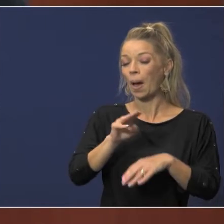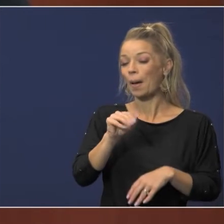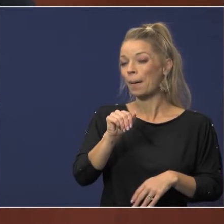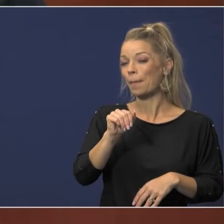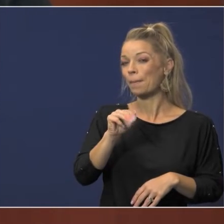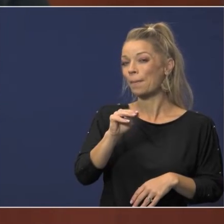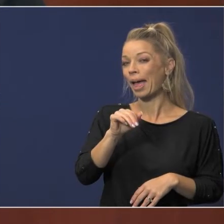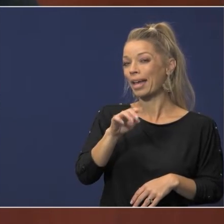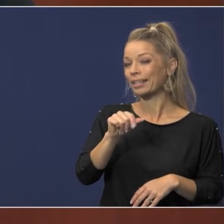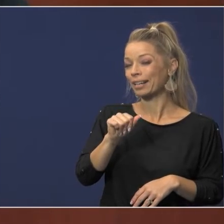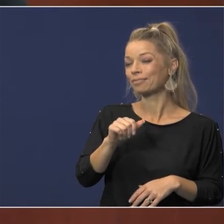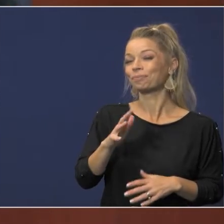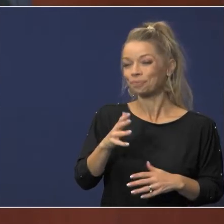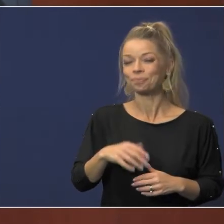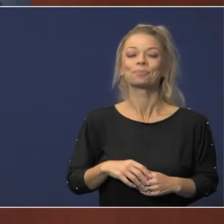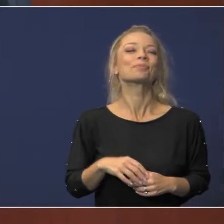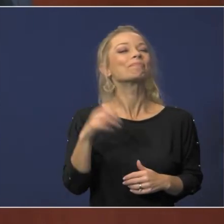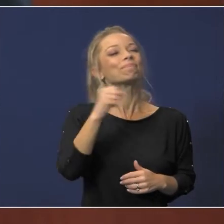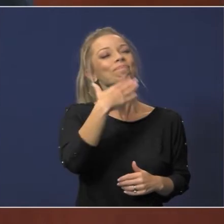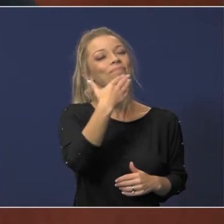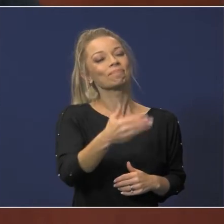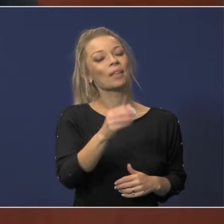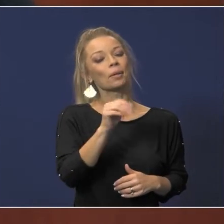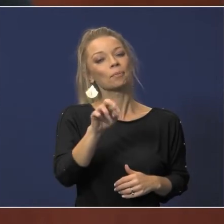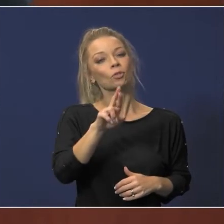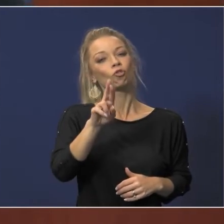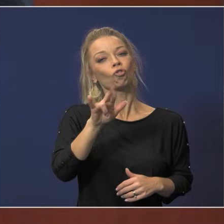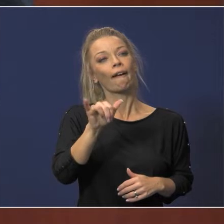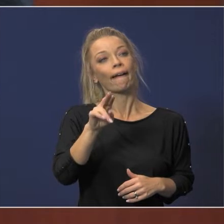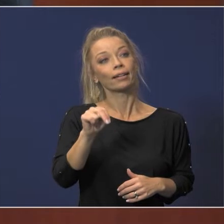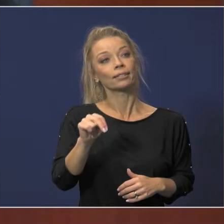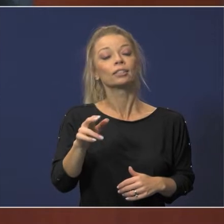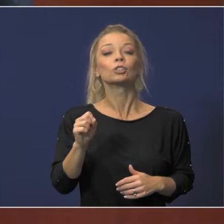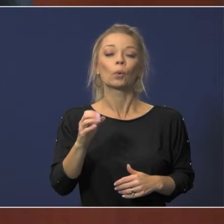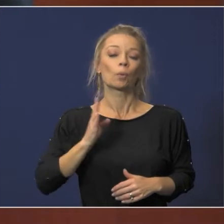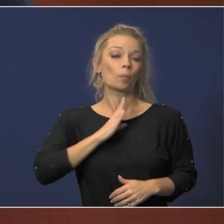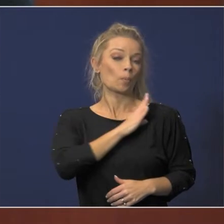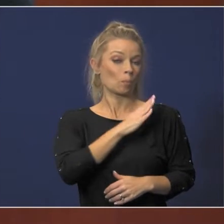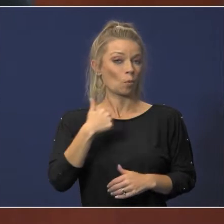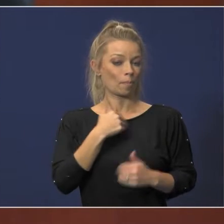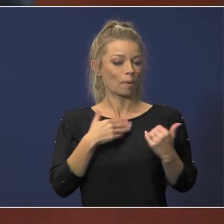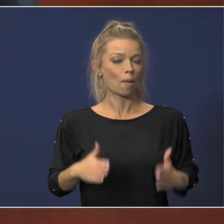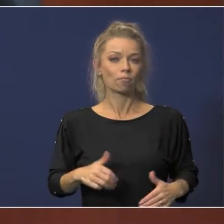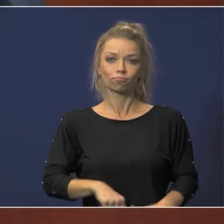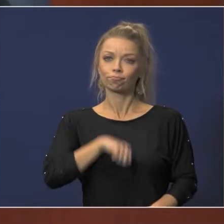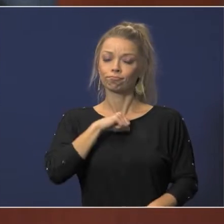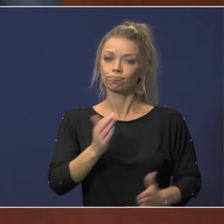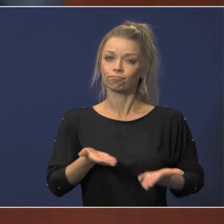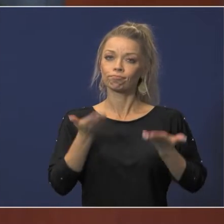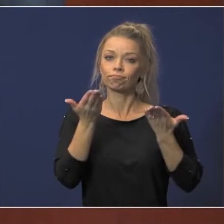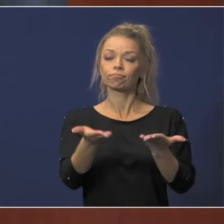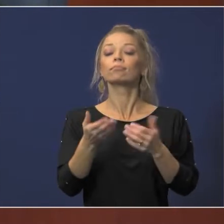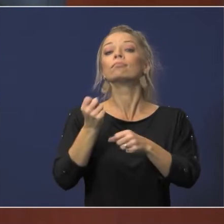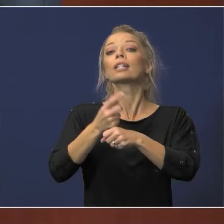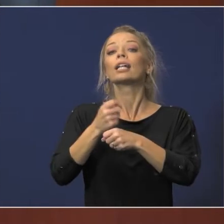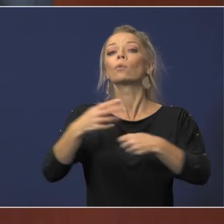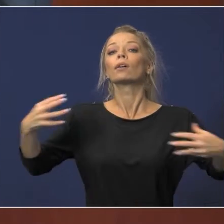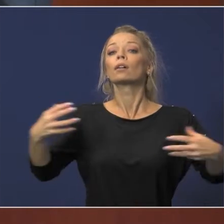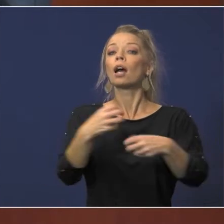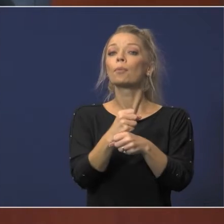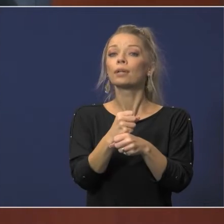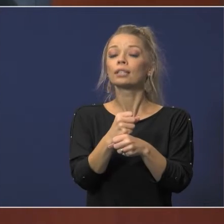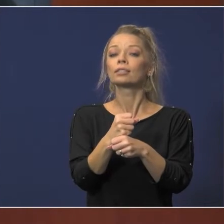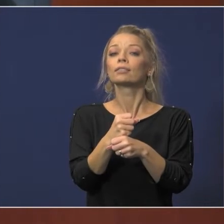iffy thank you mr ryan uh board members i'm proud to present to you today the um annual comprehensive